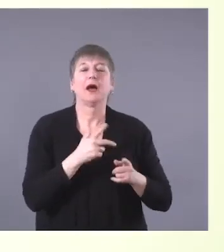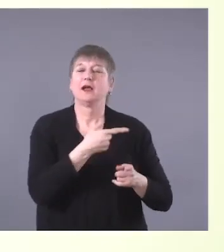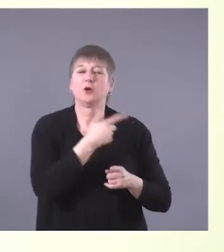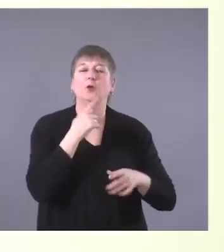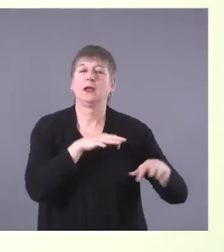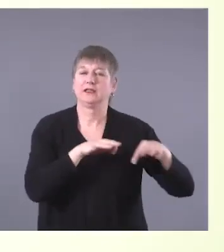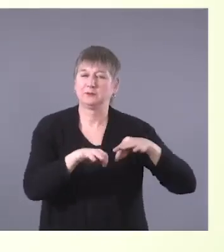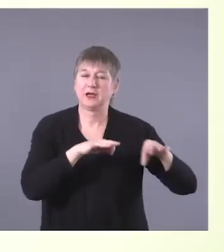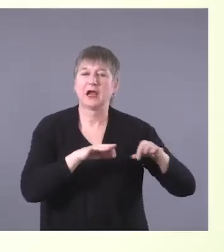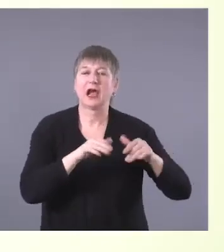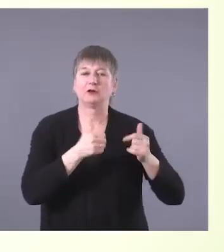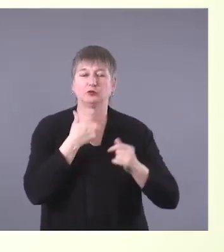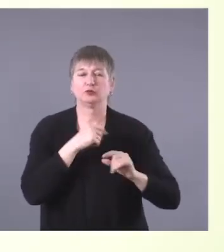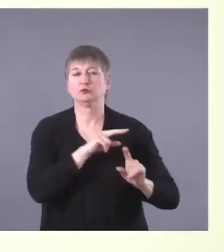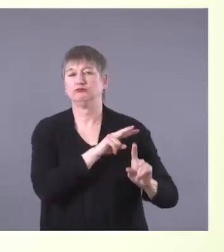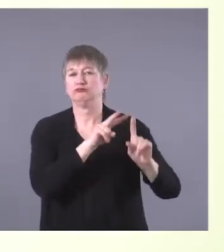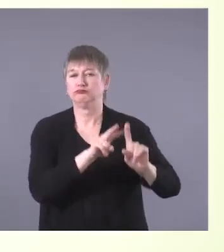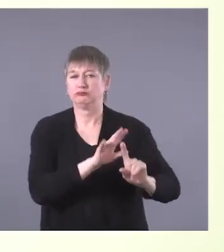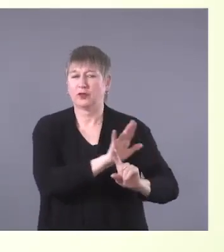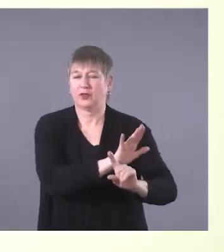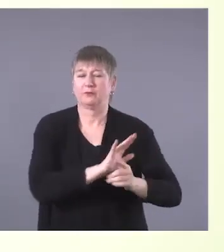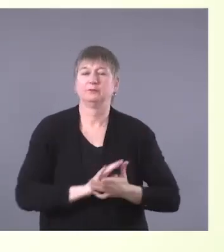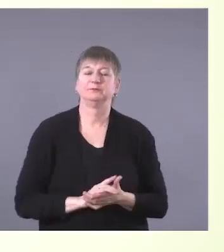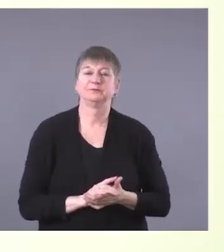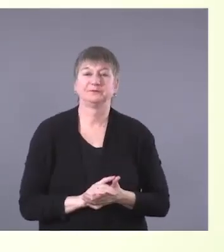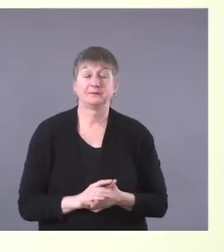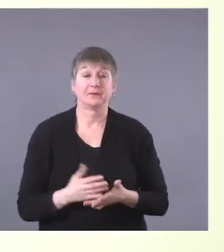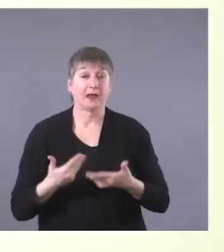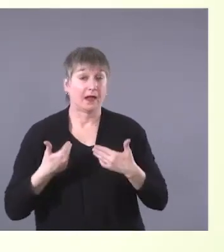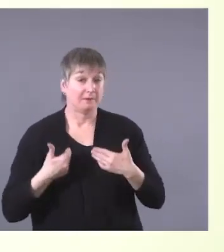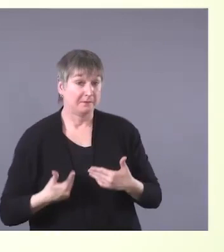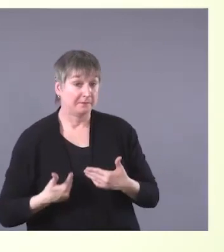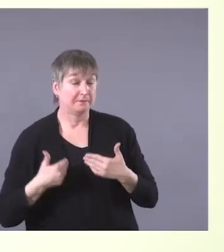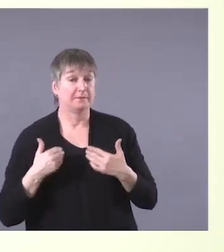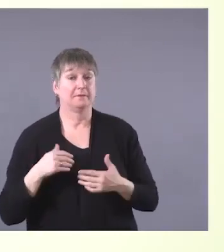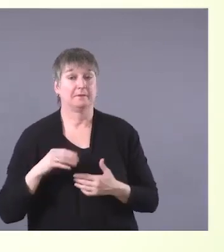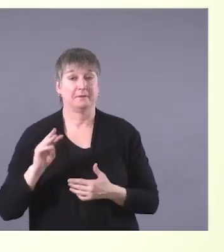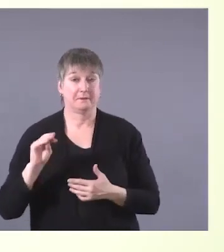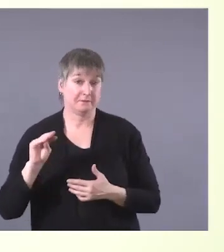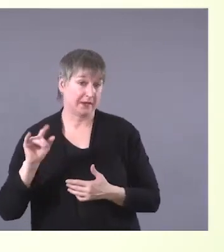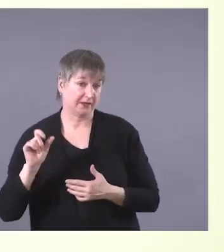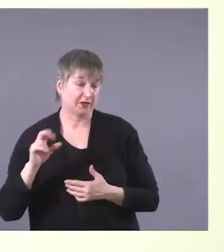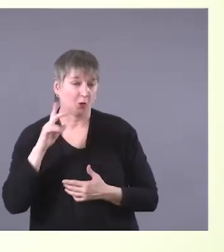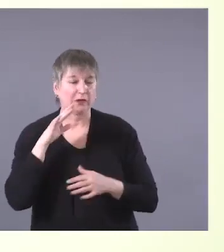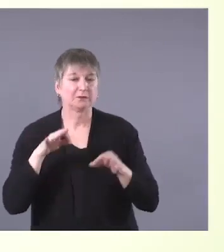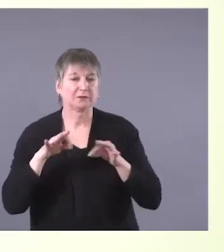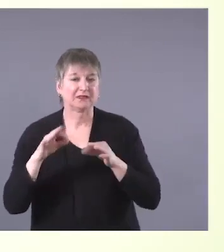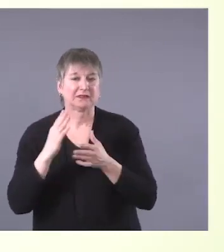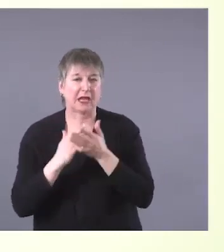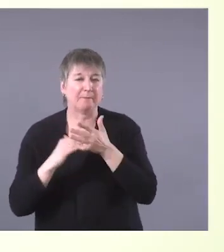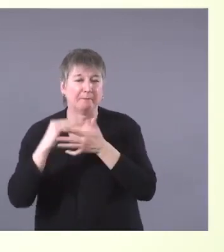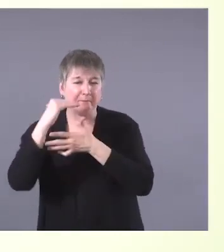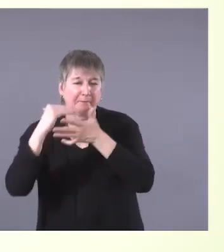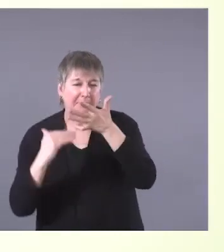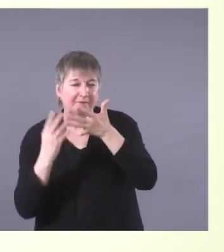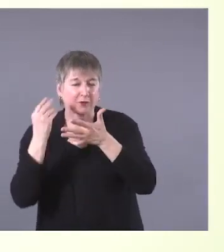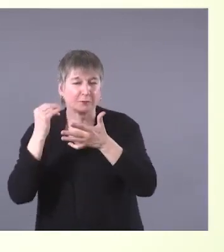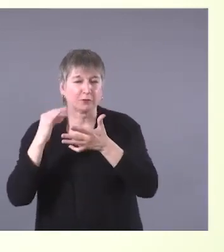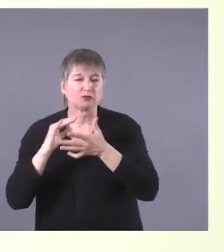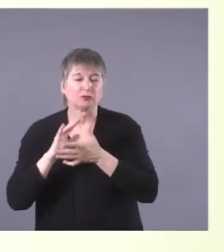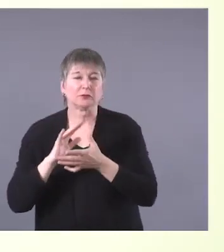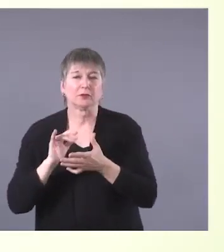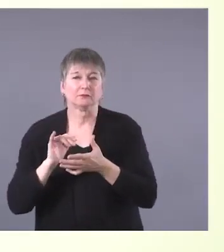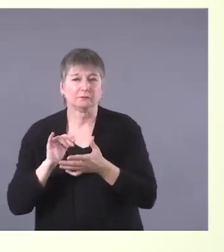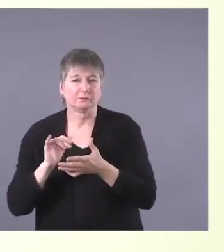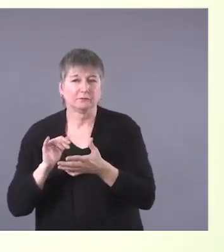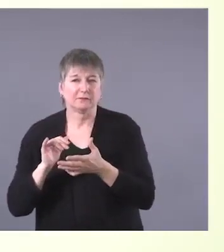peoples in Canada. I'll talk about some factors that I've compiled and I've also found